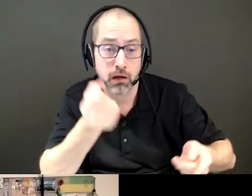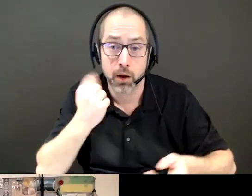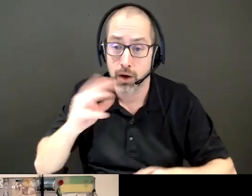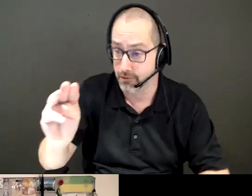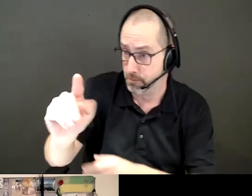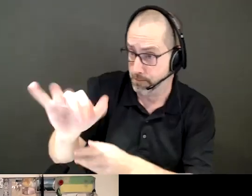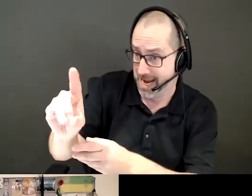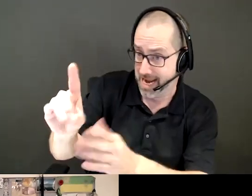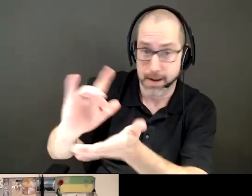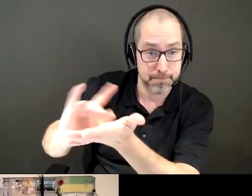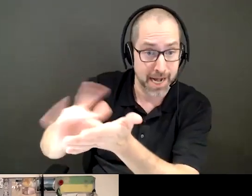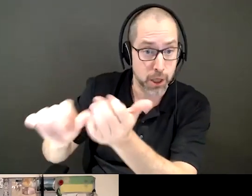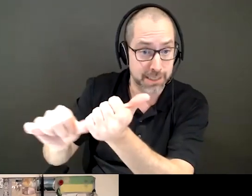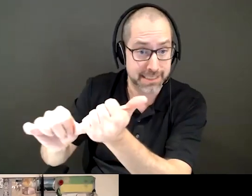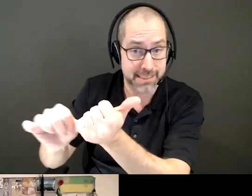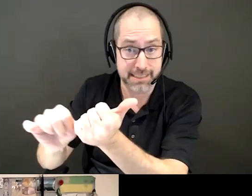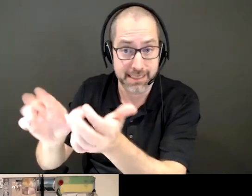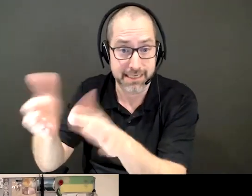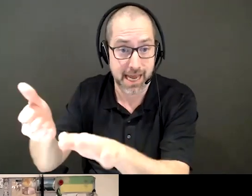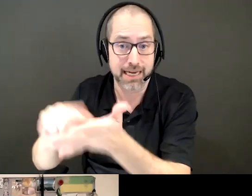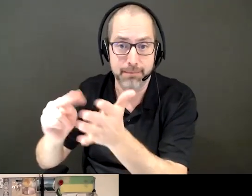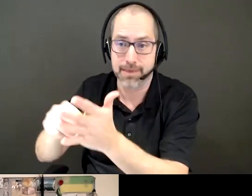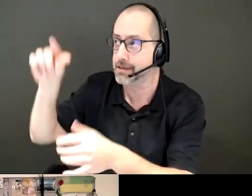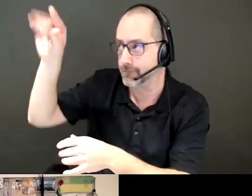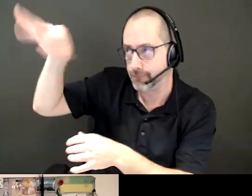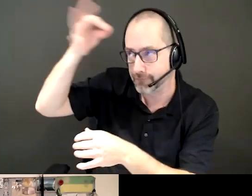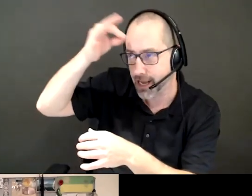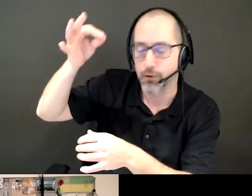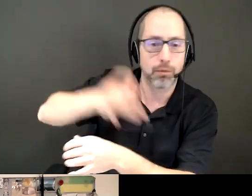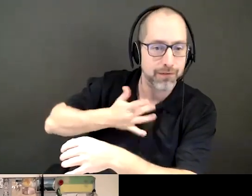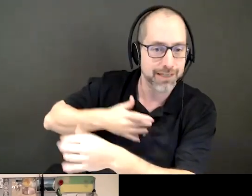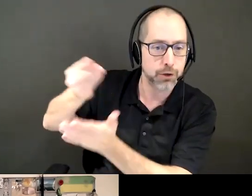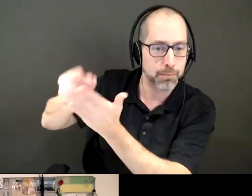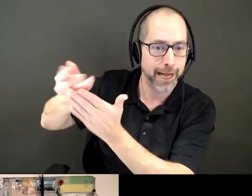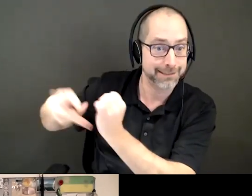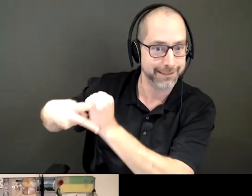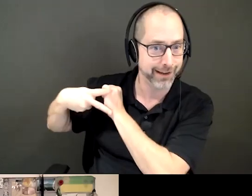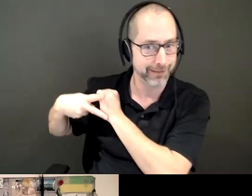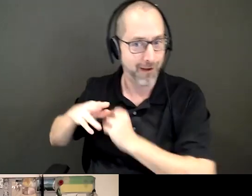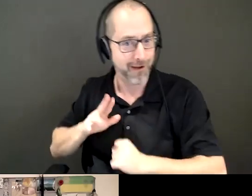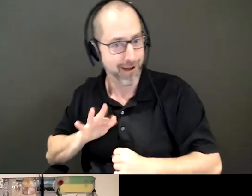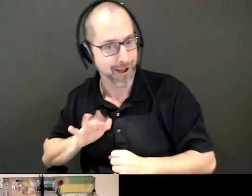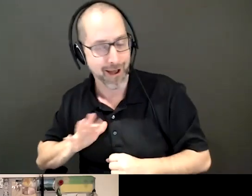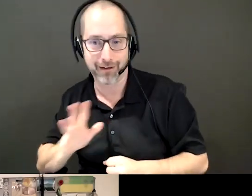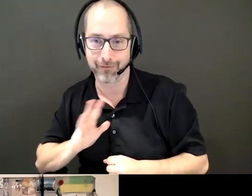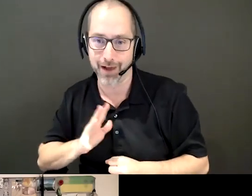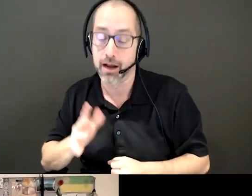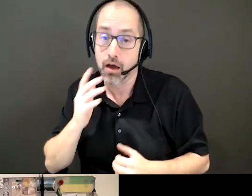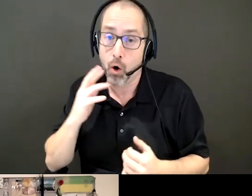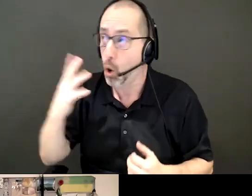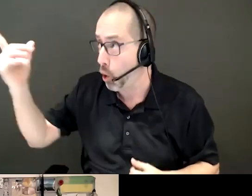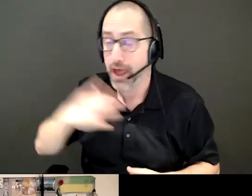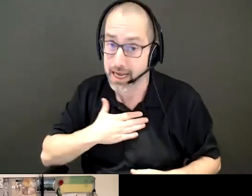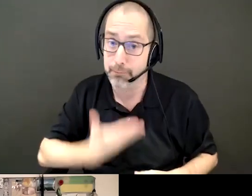in dying, which actually saves provincial and federal governments money. And they acknowledge that they haven't done any consultation with